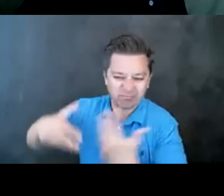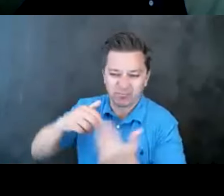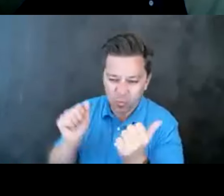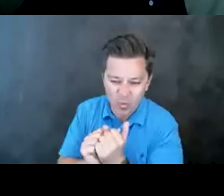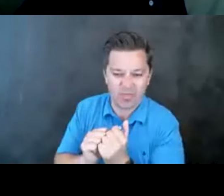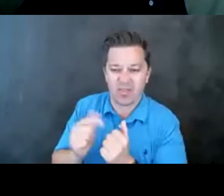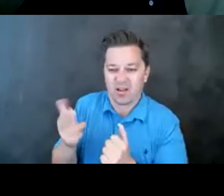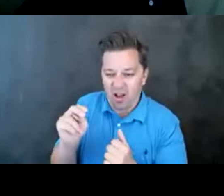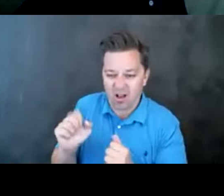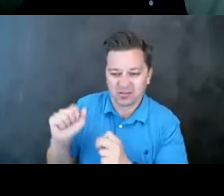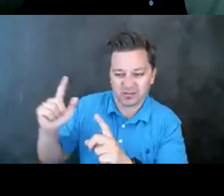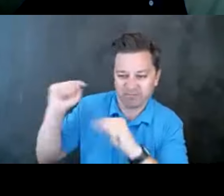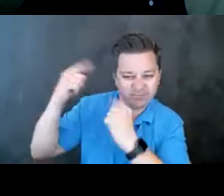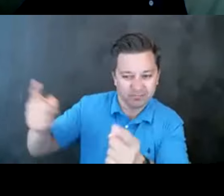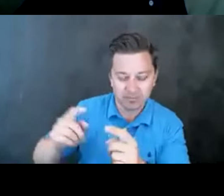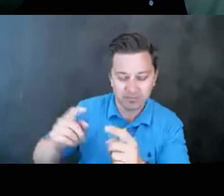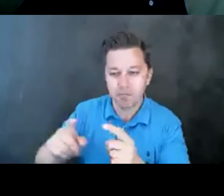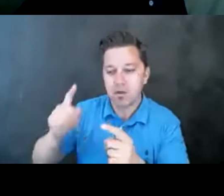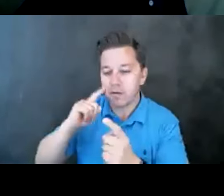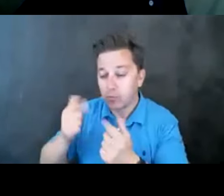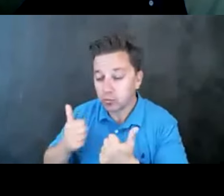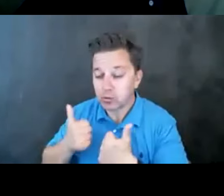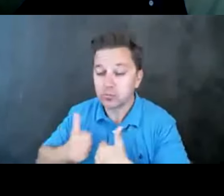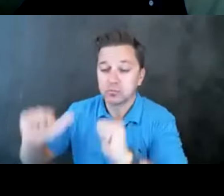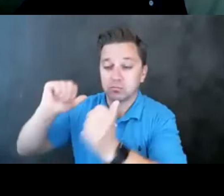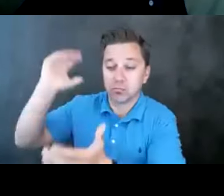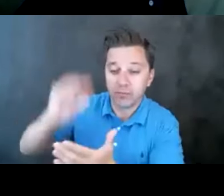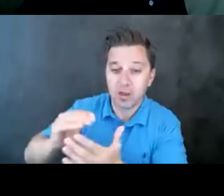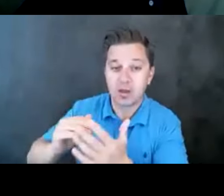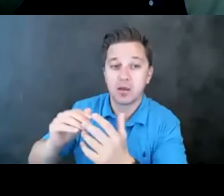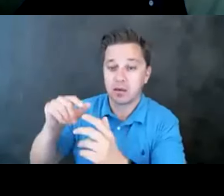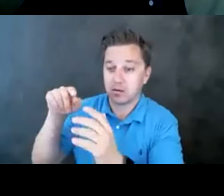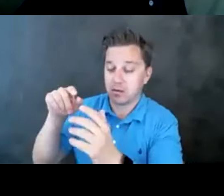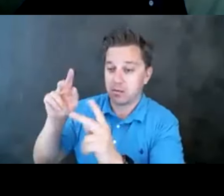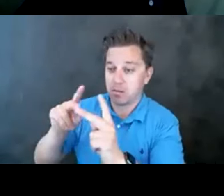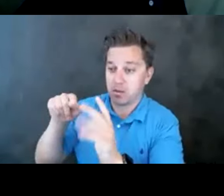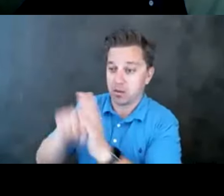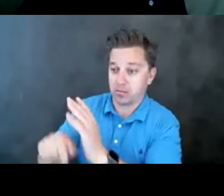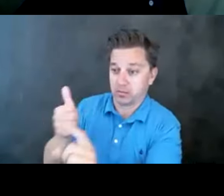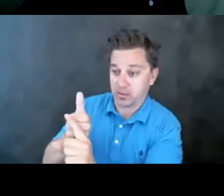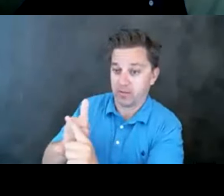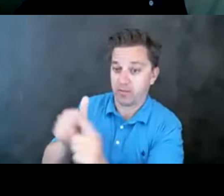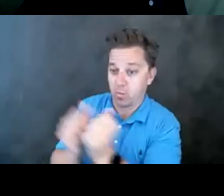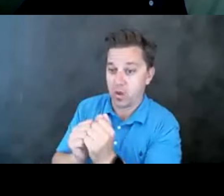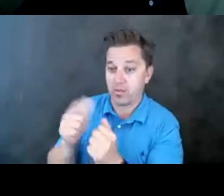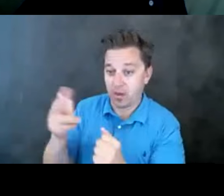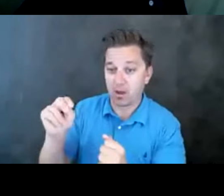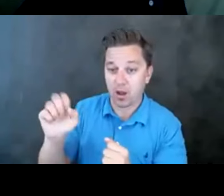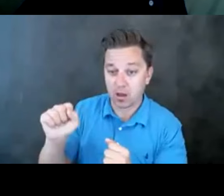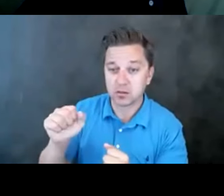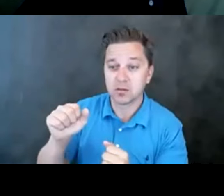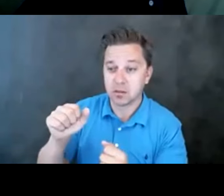As we get into the efforts around firearm suicide prevention, it really has to do with implementing or including firearm suicide prevention